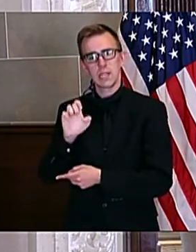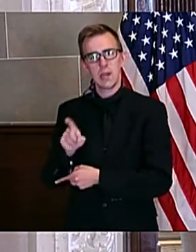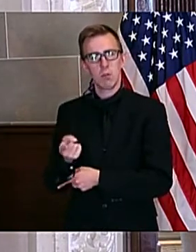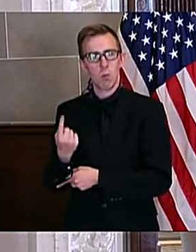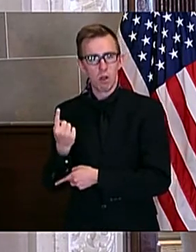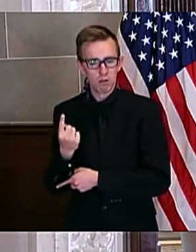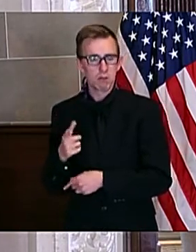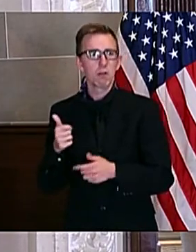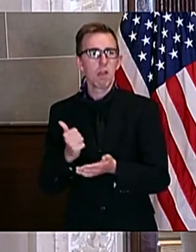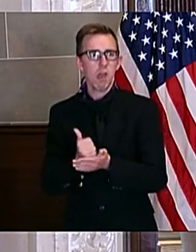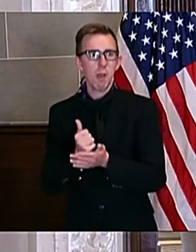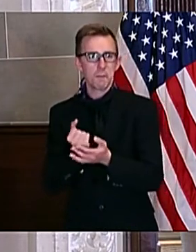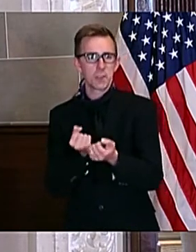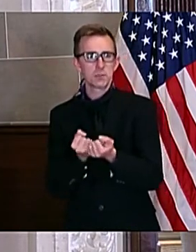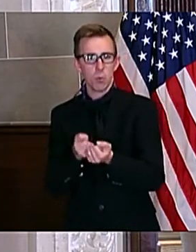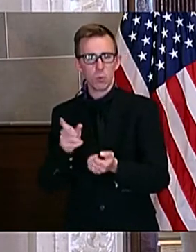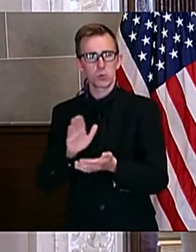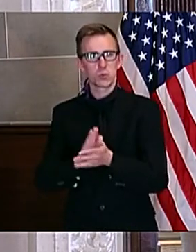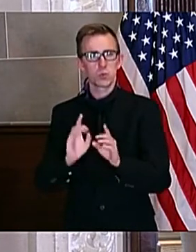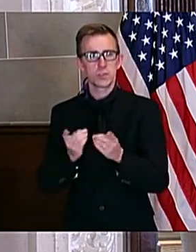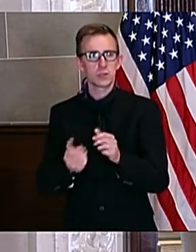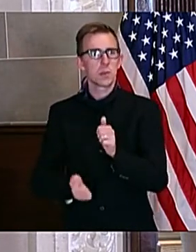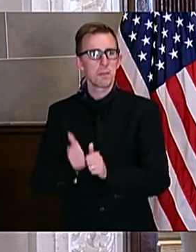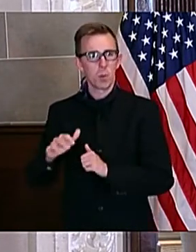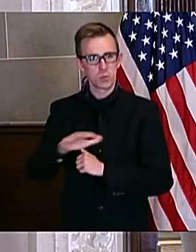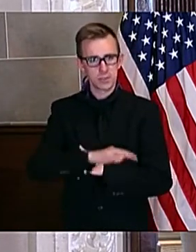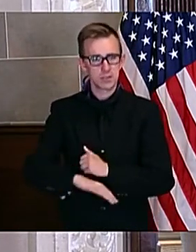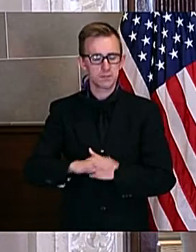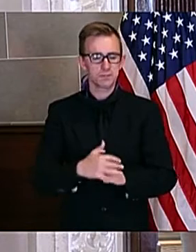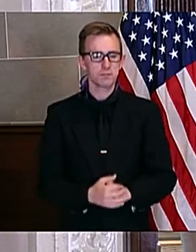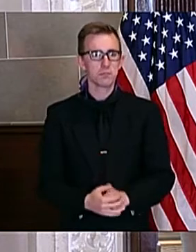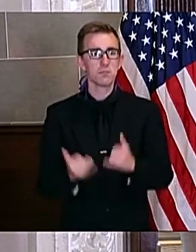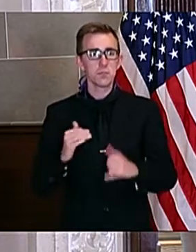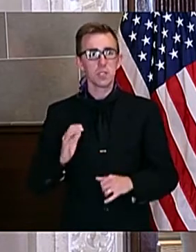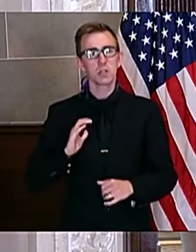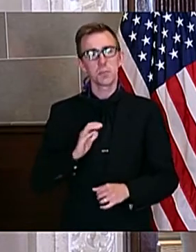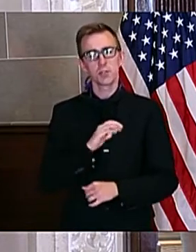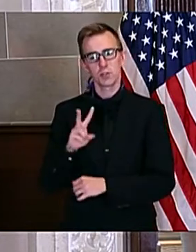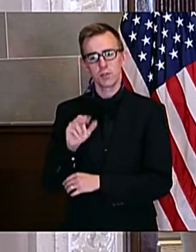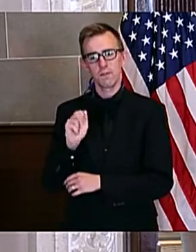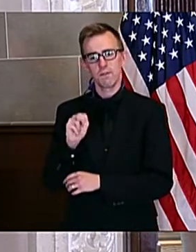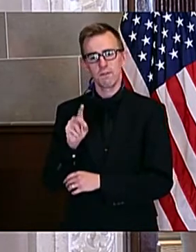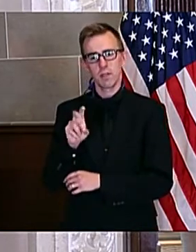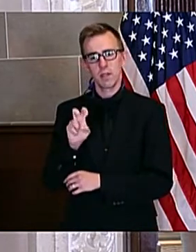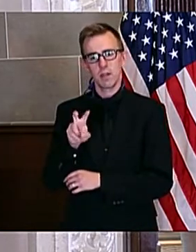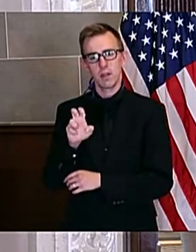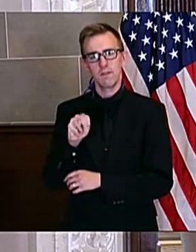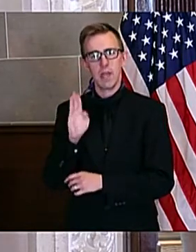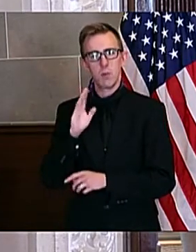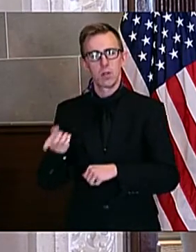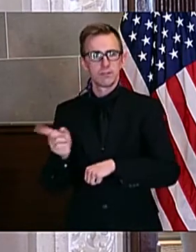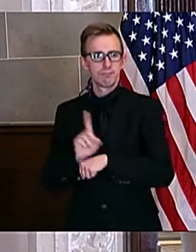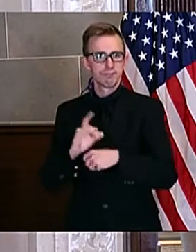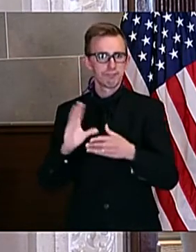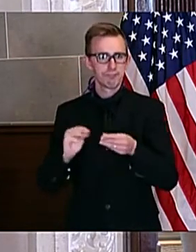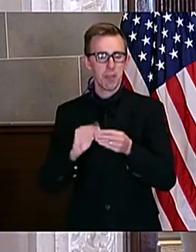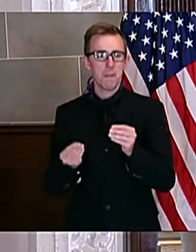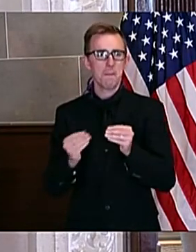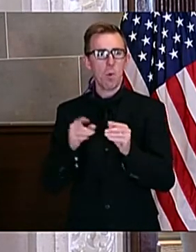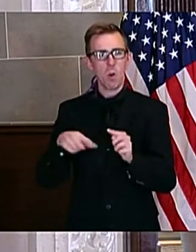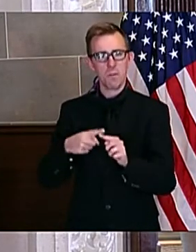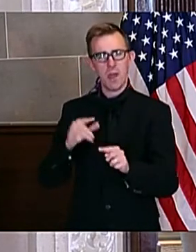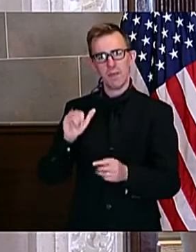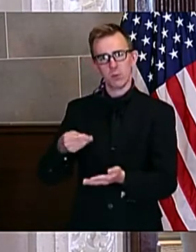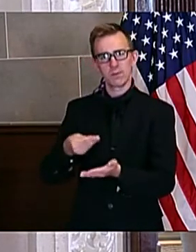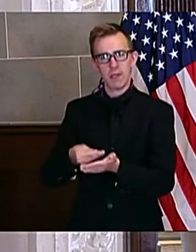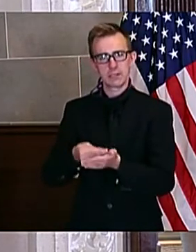a majority of our school districts. Today, Commissioner Van Dieven is here to talk more about these funds and let her talk a